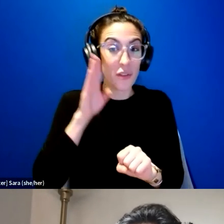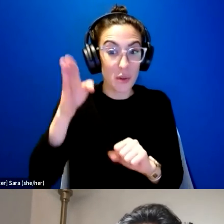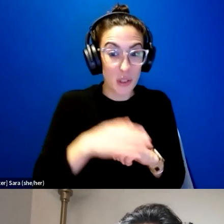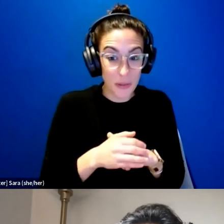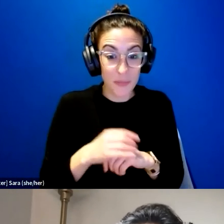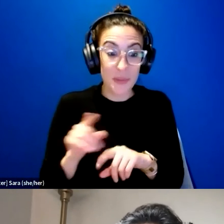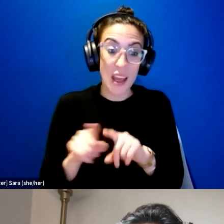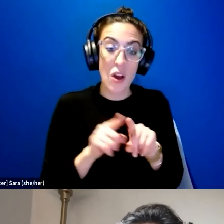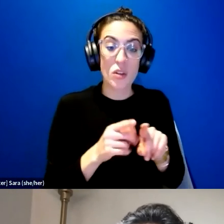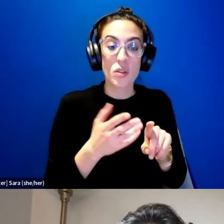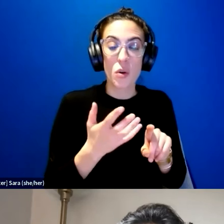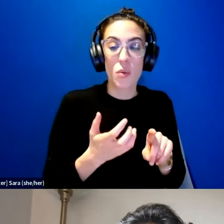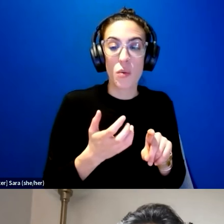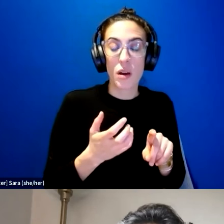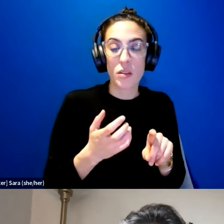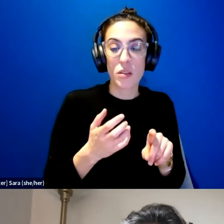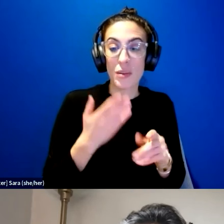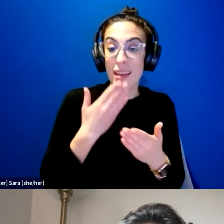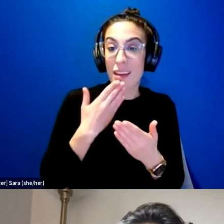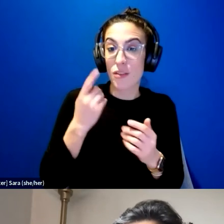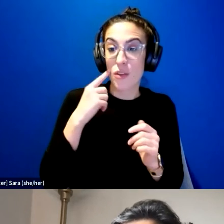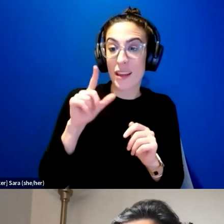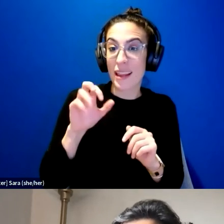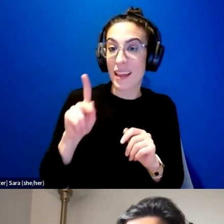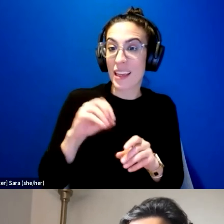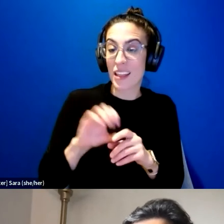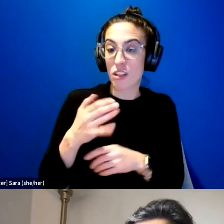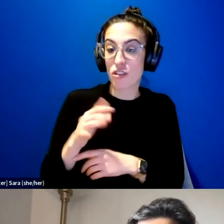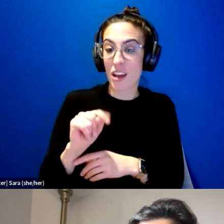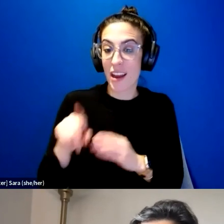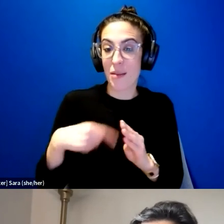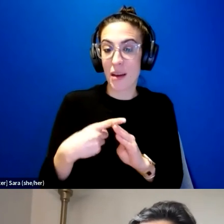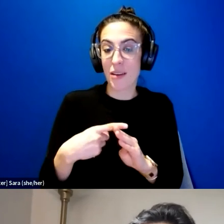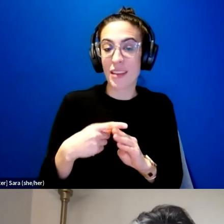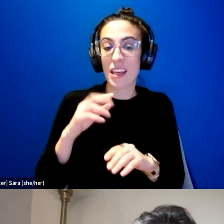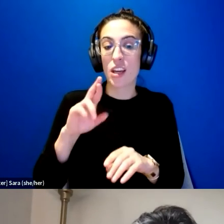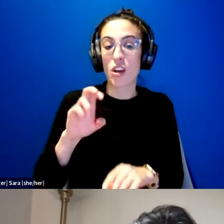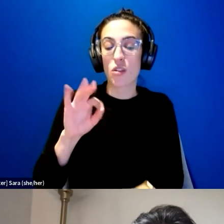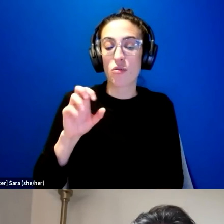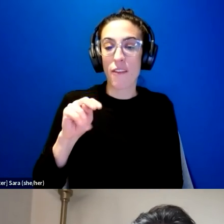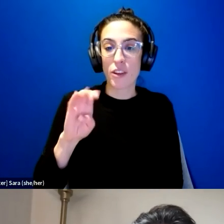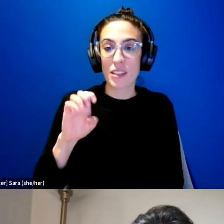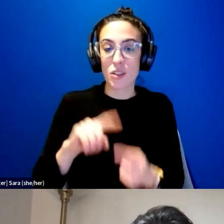link in the chat about the reference to language factors. Thank you. we have to look that up.